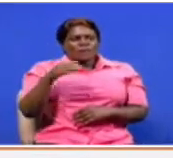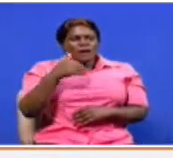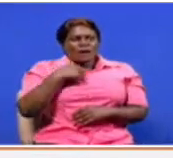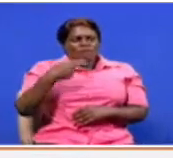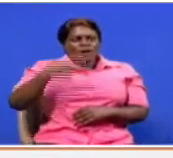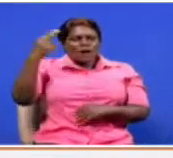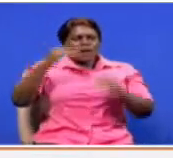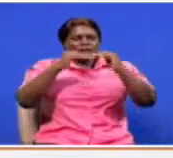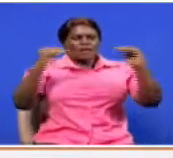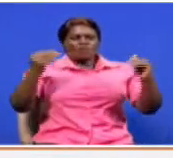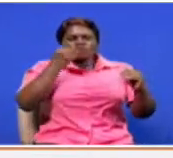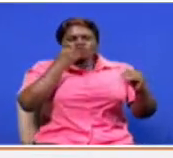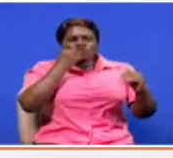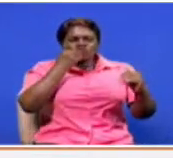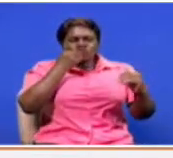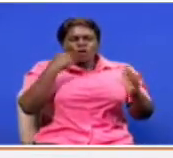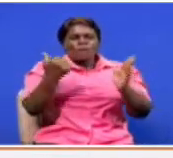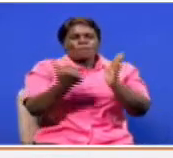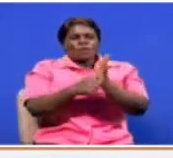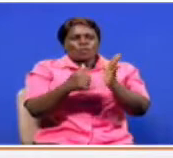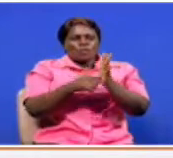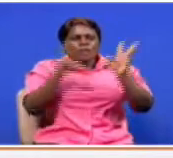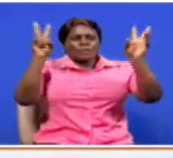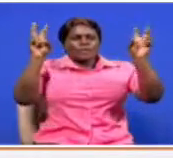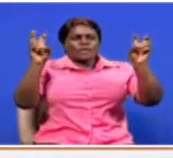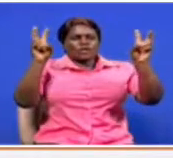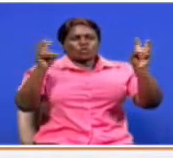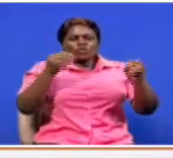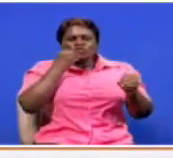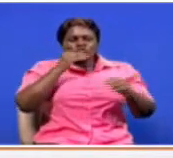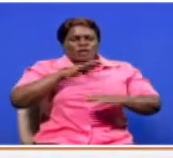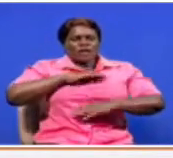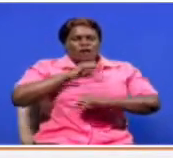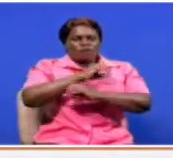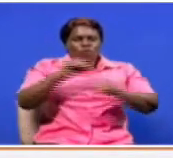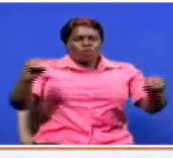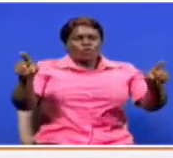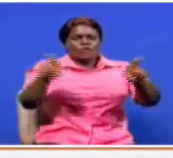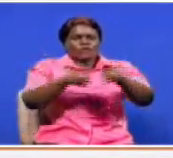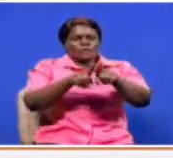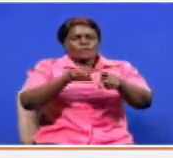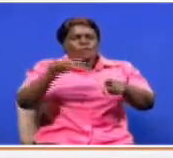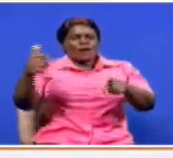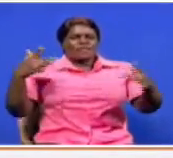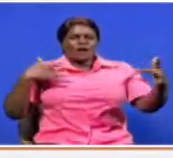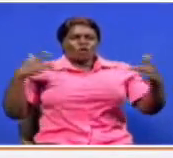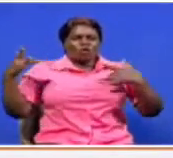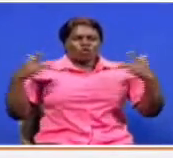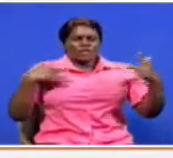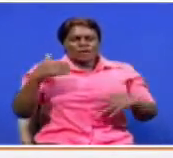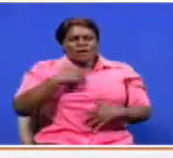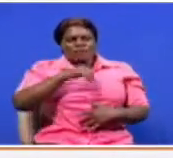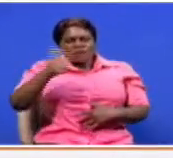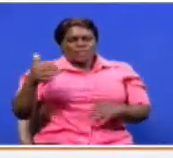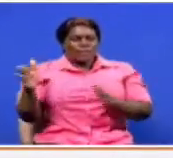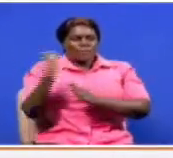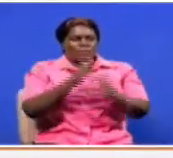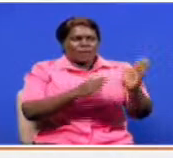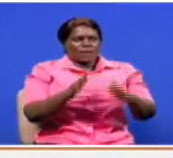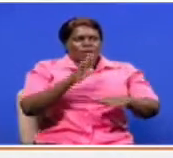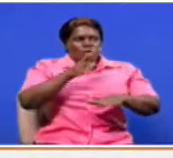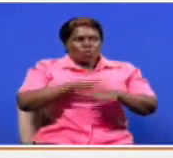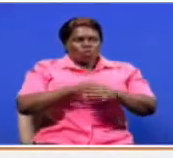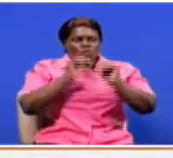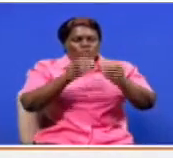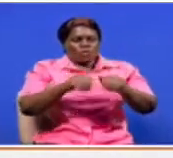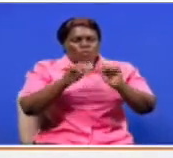level of malnutrition because of the issue of food security but also other concerns. We have another plan on the